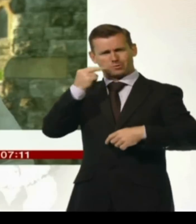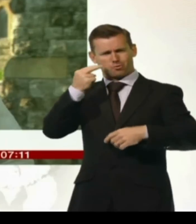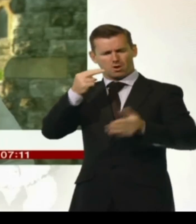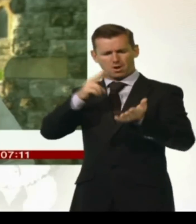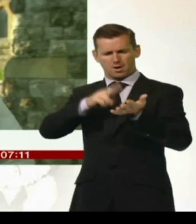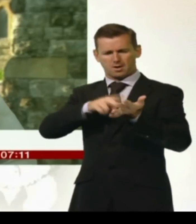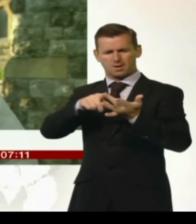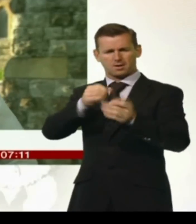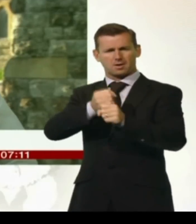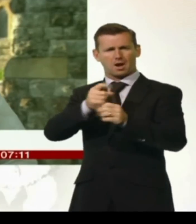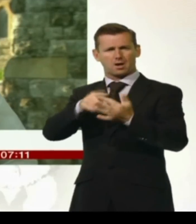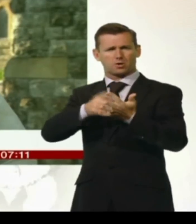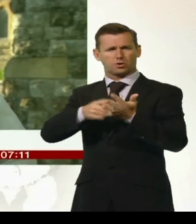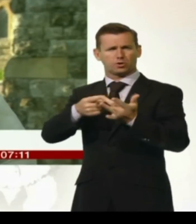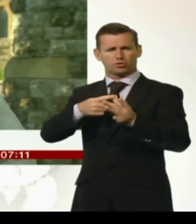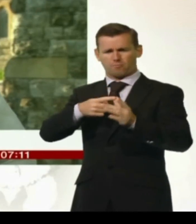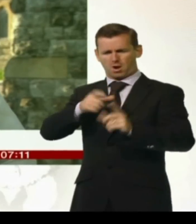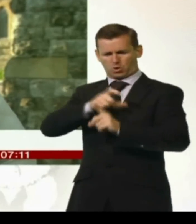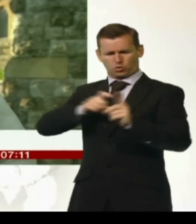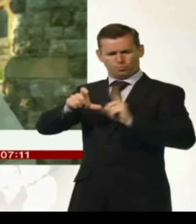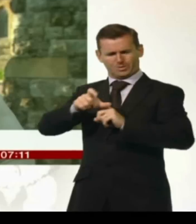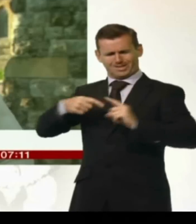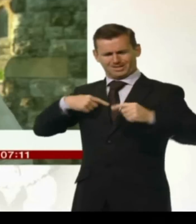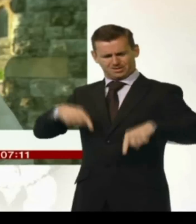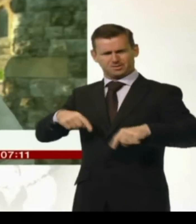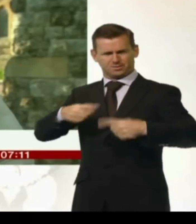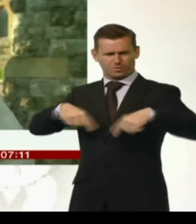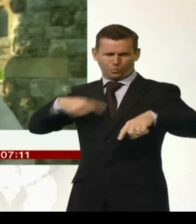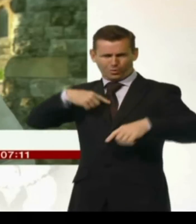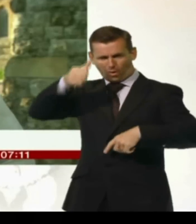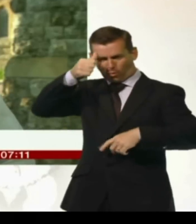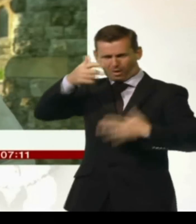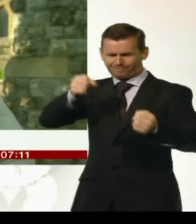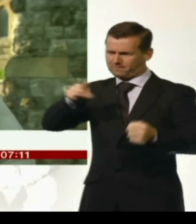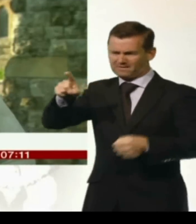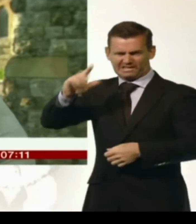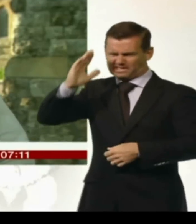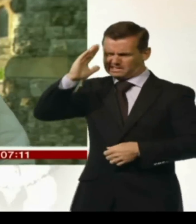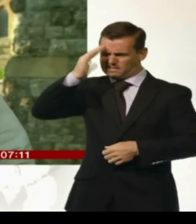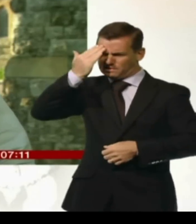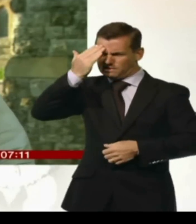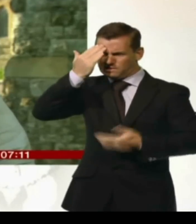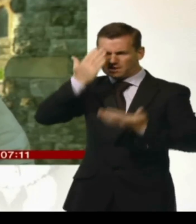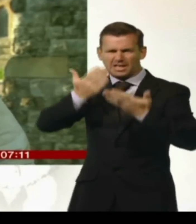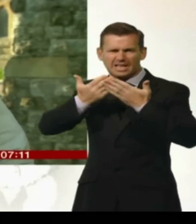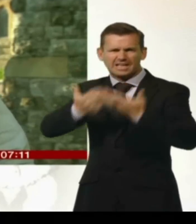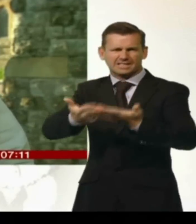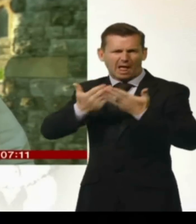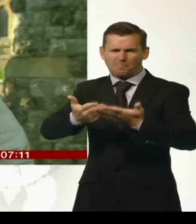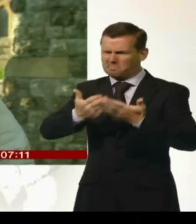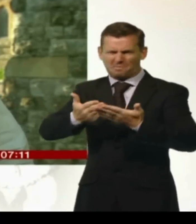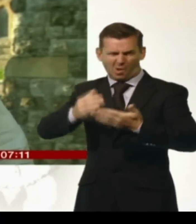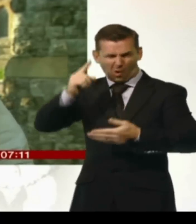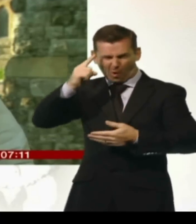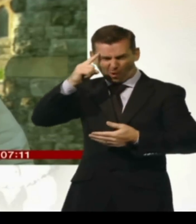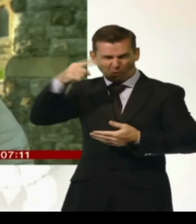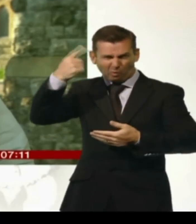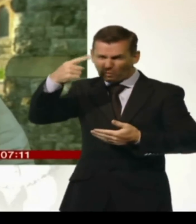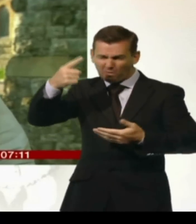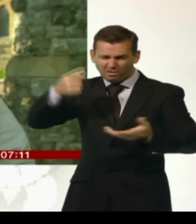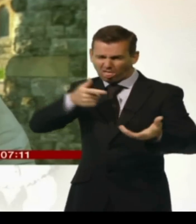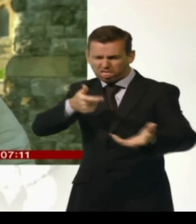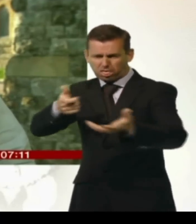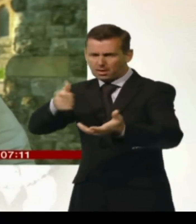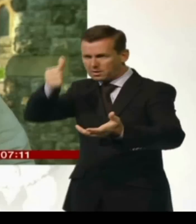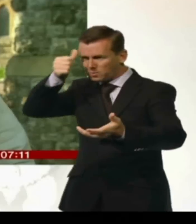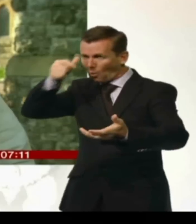about this violent, radical Islam, which we know for us it's a virus that mutates, it has breathing silos